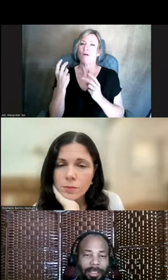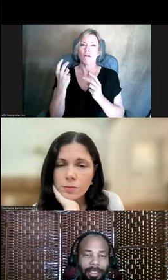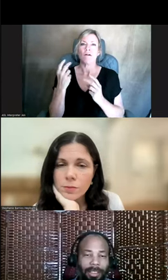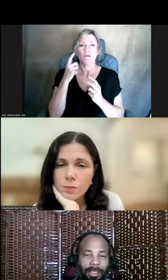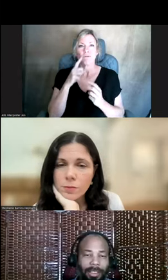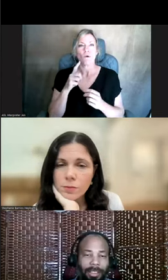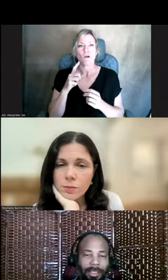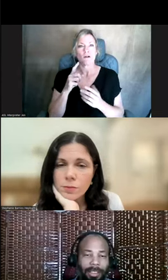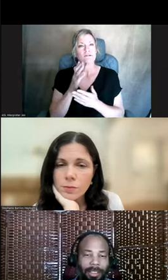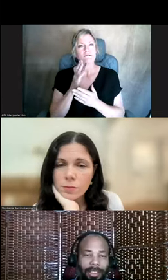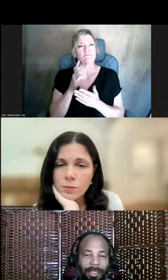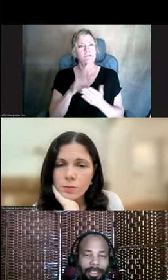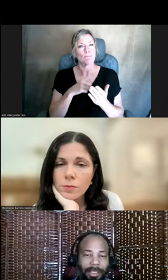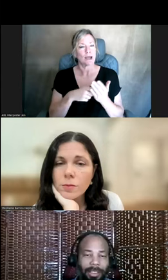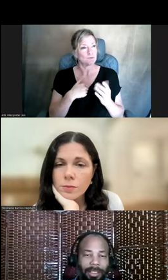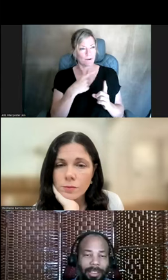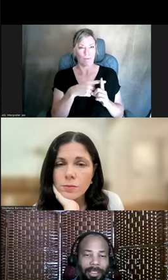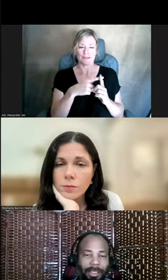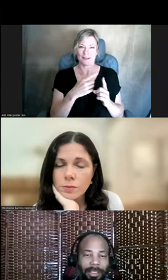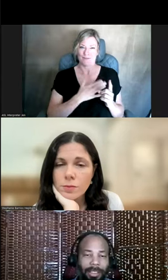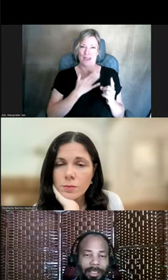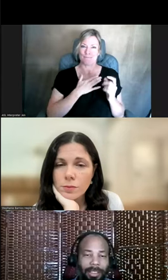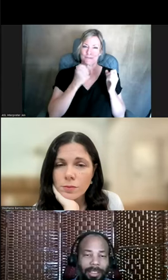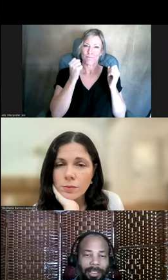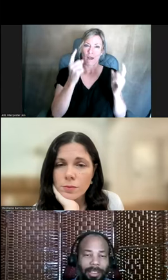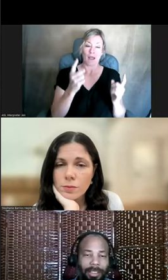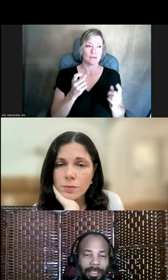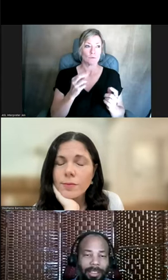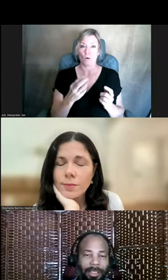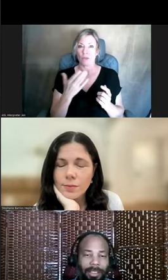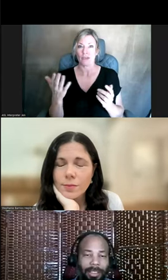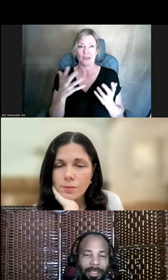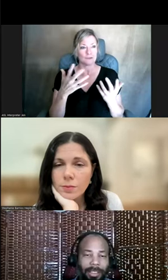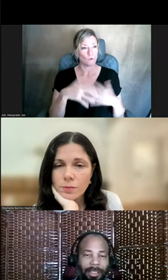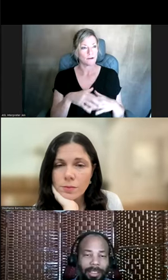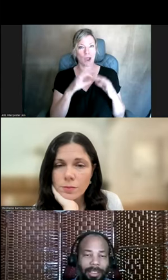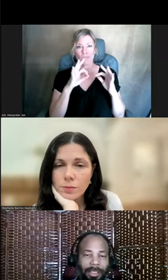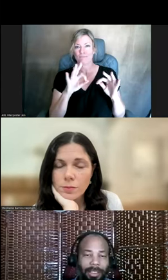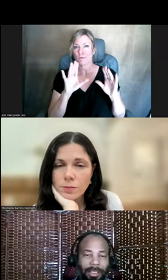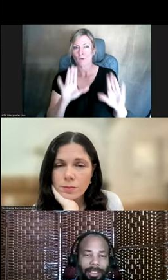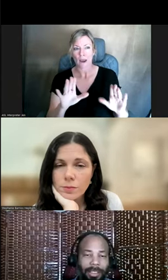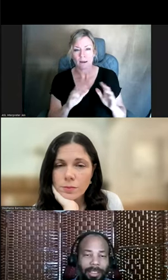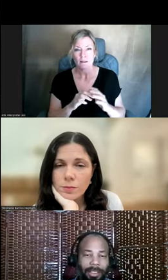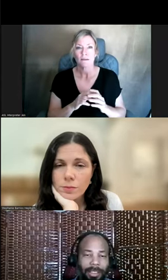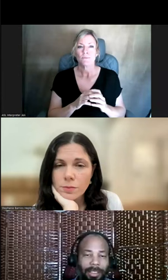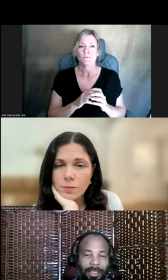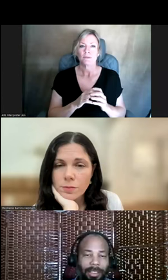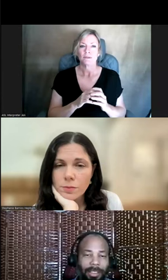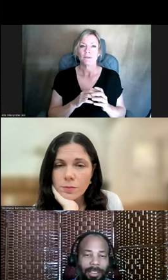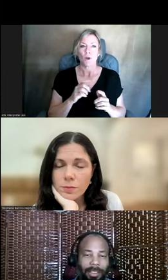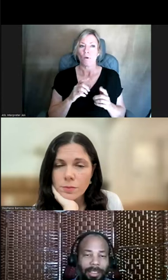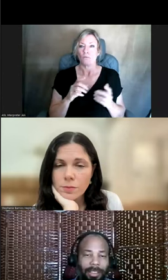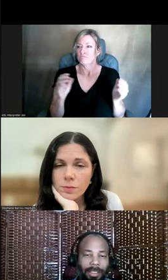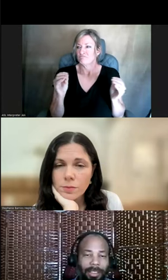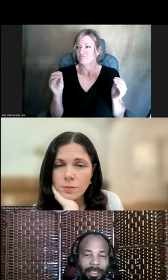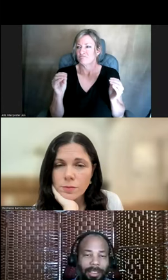where there was a pleasant surprise, the times where things suddenly went right, where it seemed like there was not going to be anything